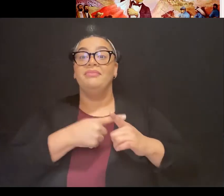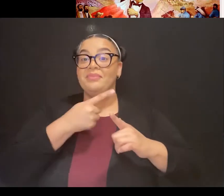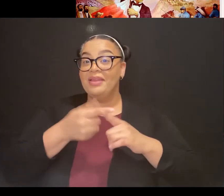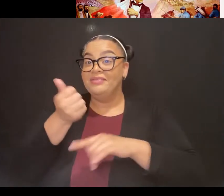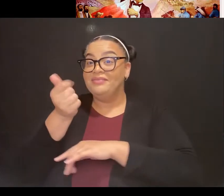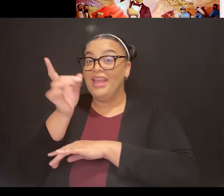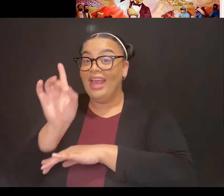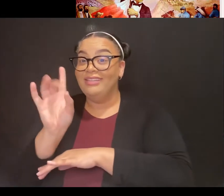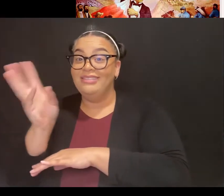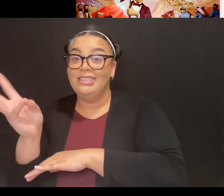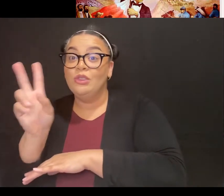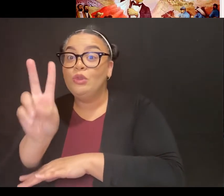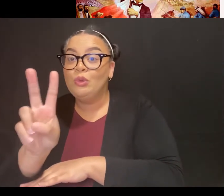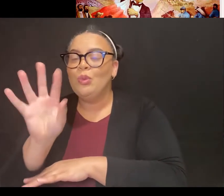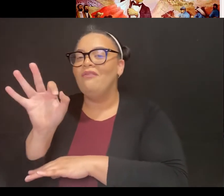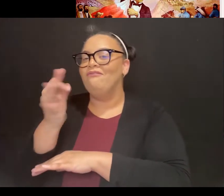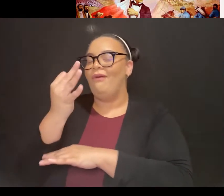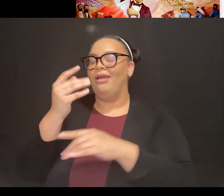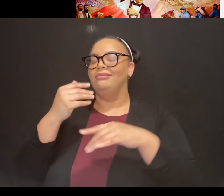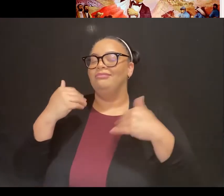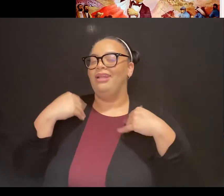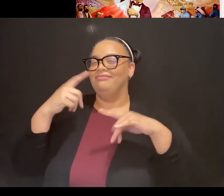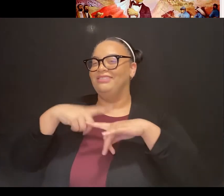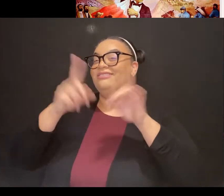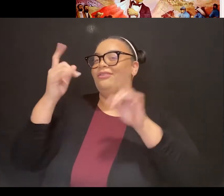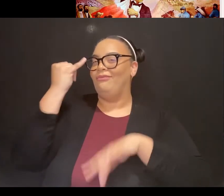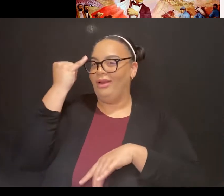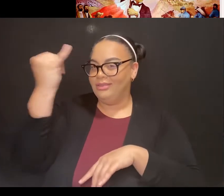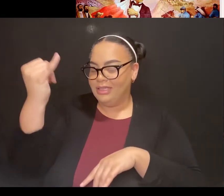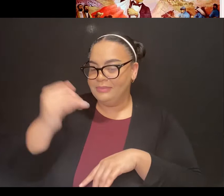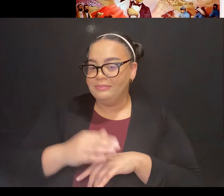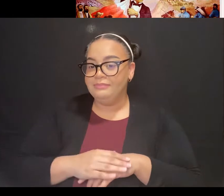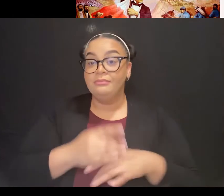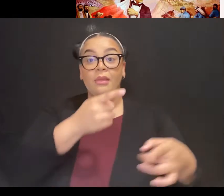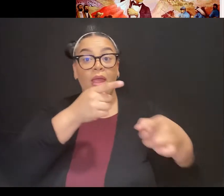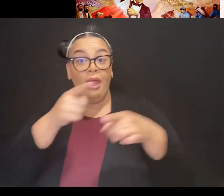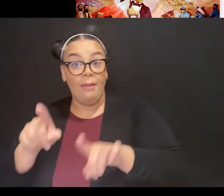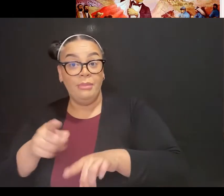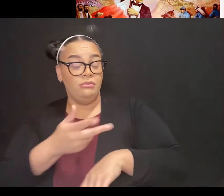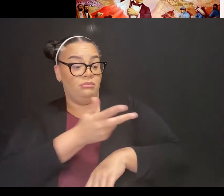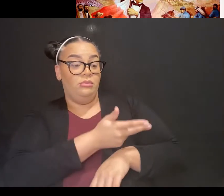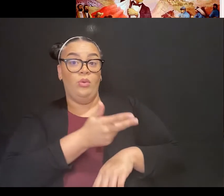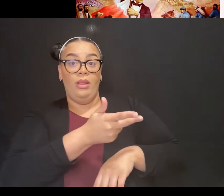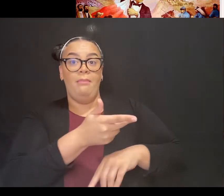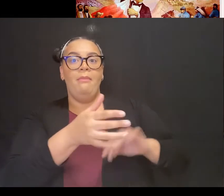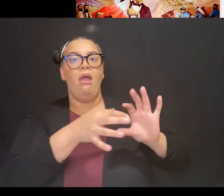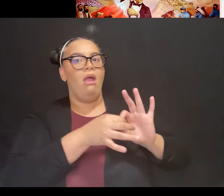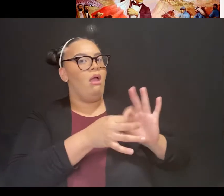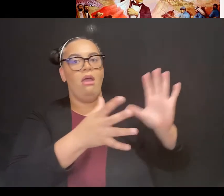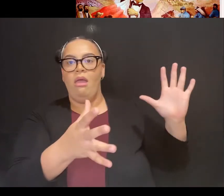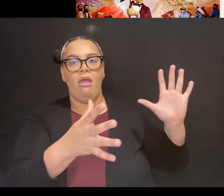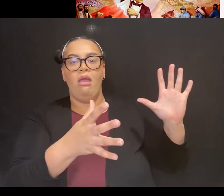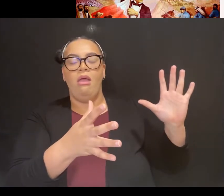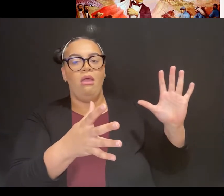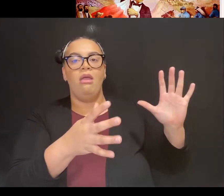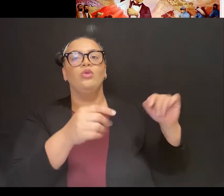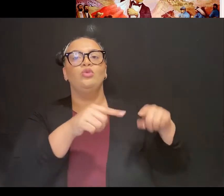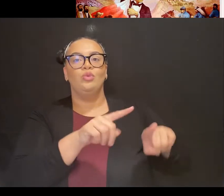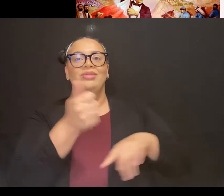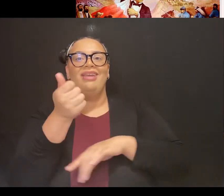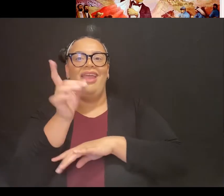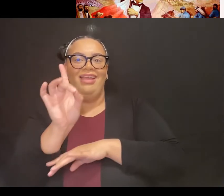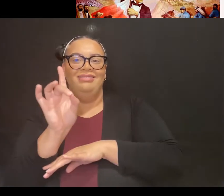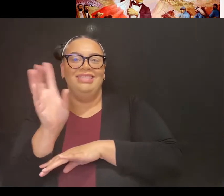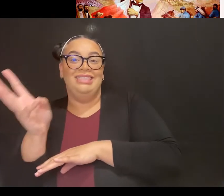happened is the alliance disbanded in the spring of 1862, when the British and Spain negotiated with